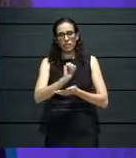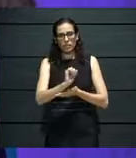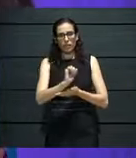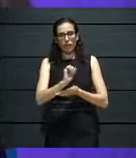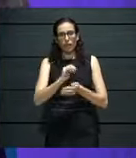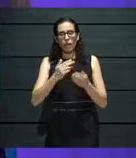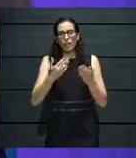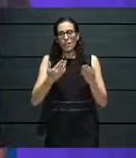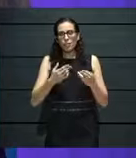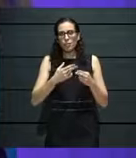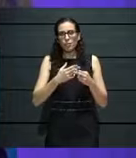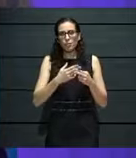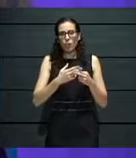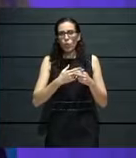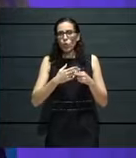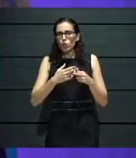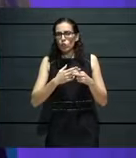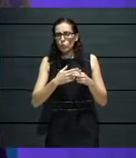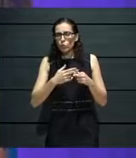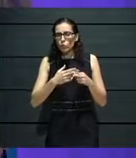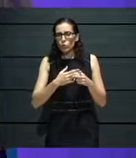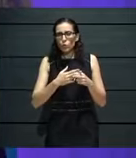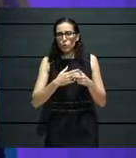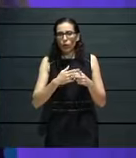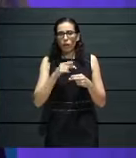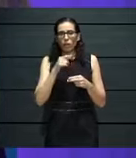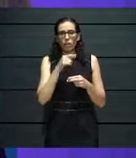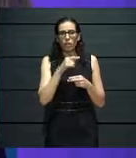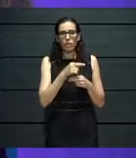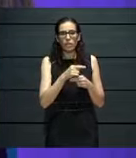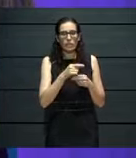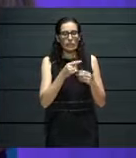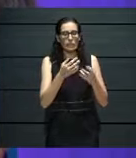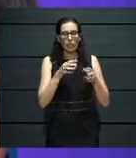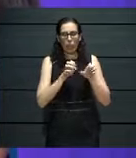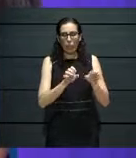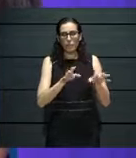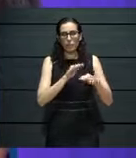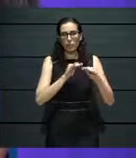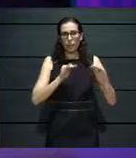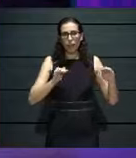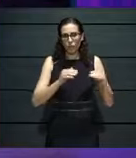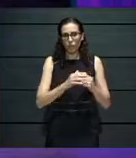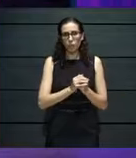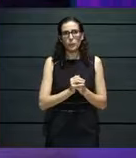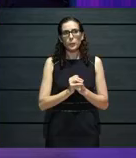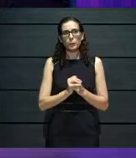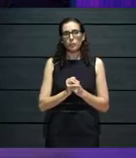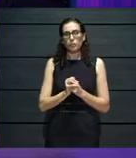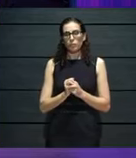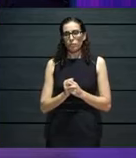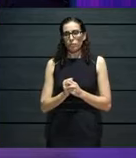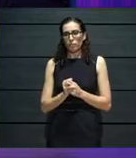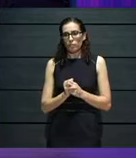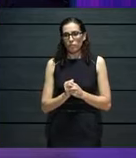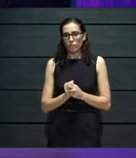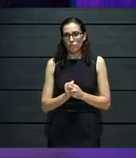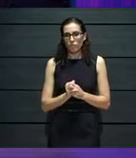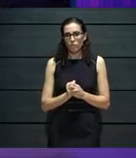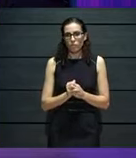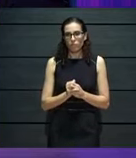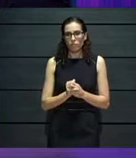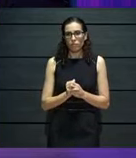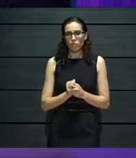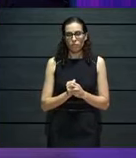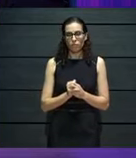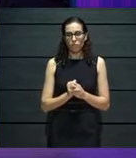by using this particular media platform? So, it is what we call